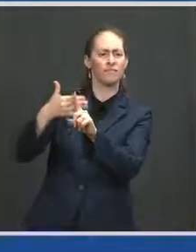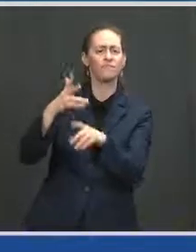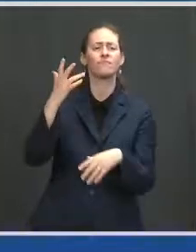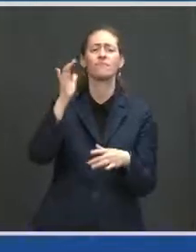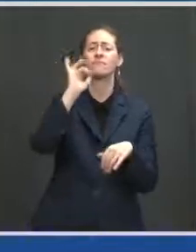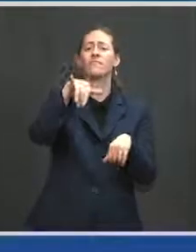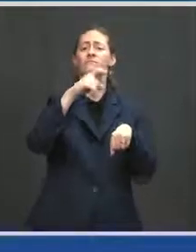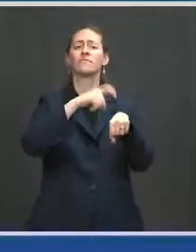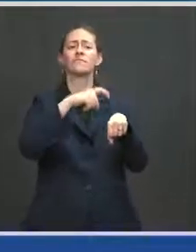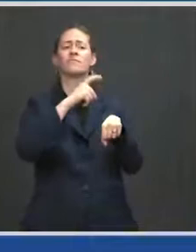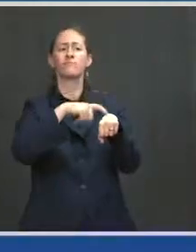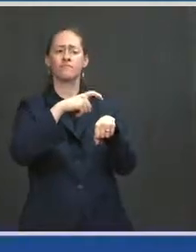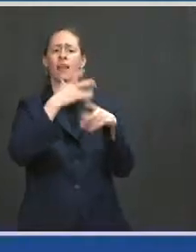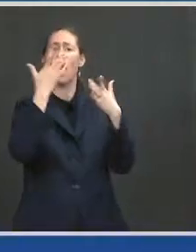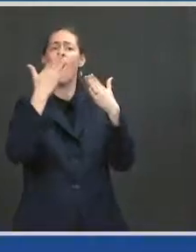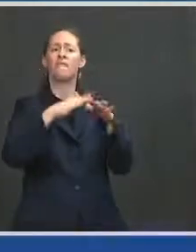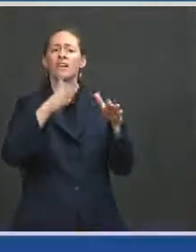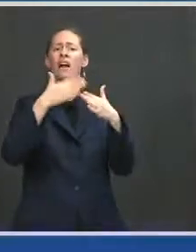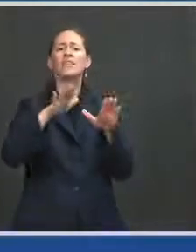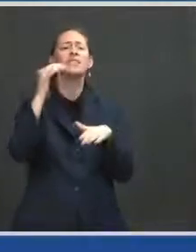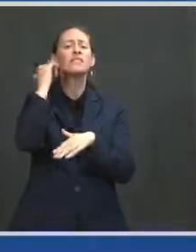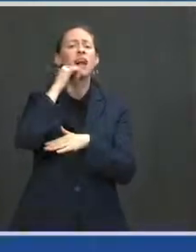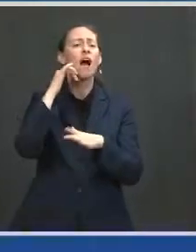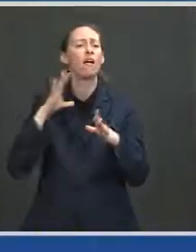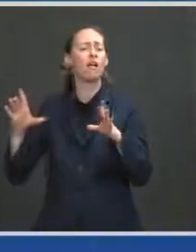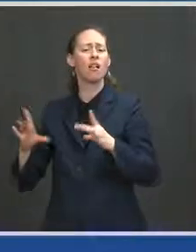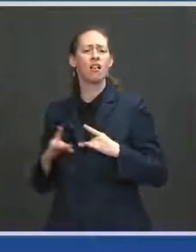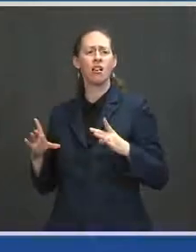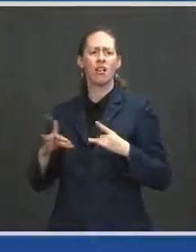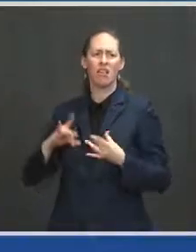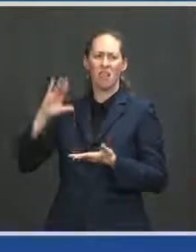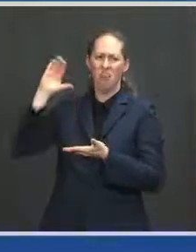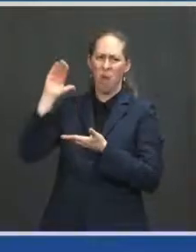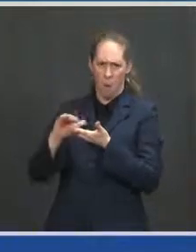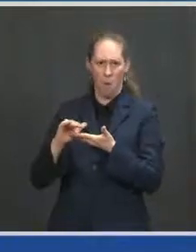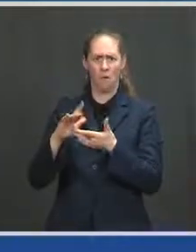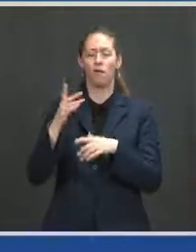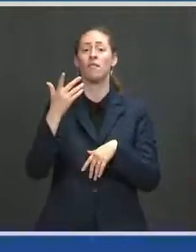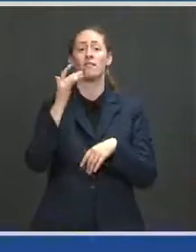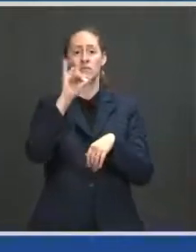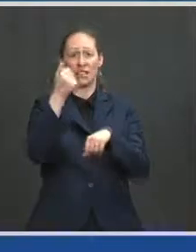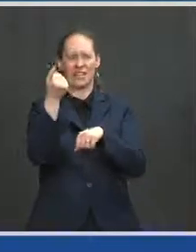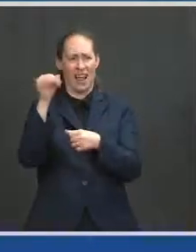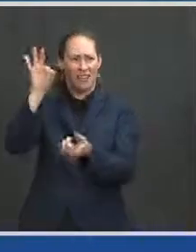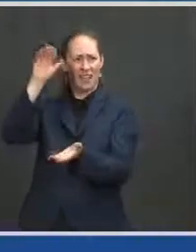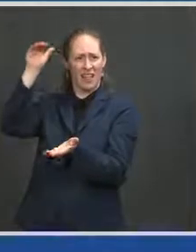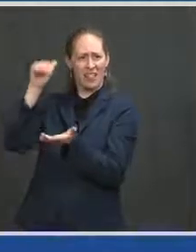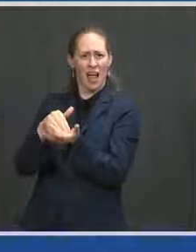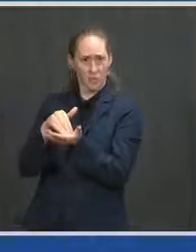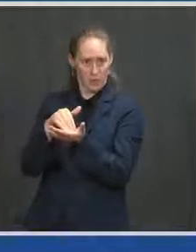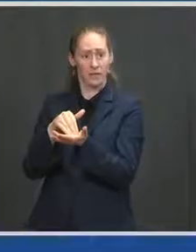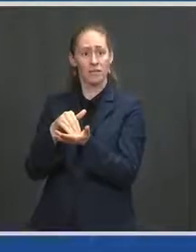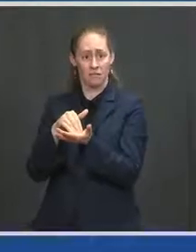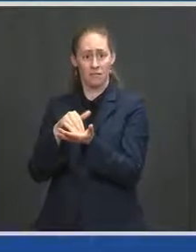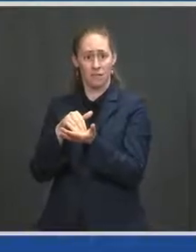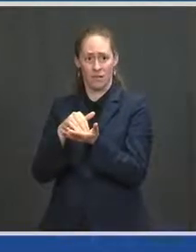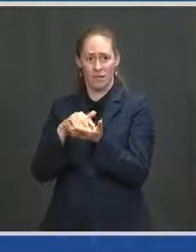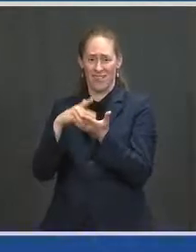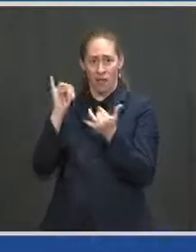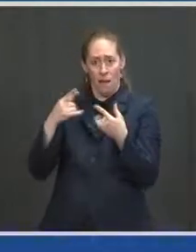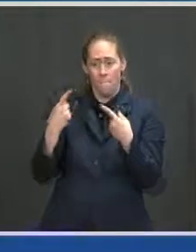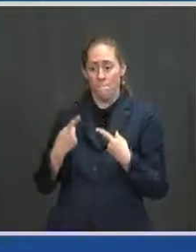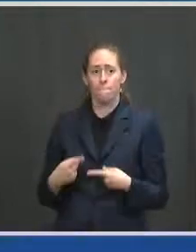,000 to 19,000, below 20,000 for the first time since March of